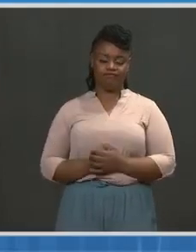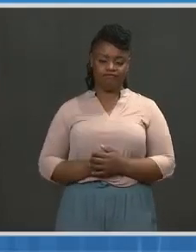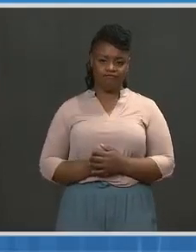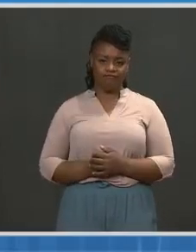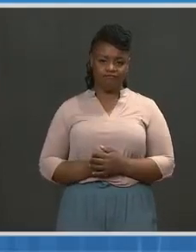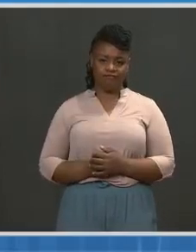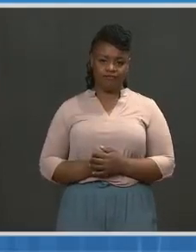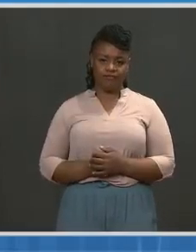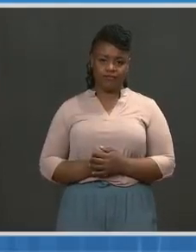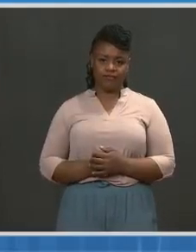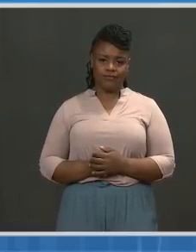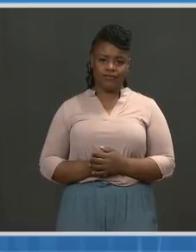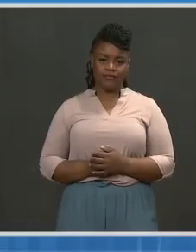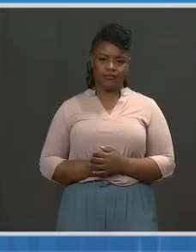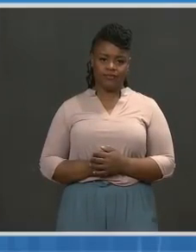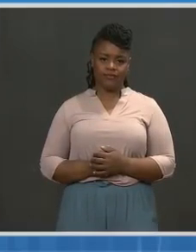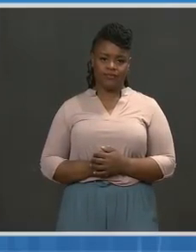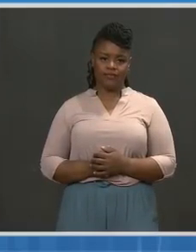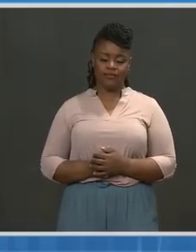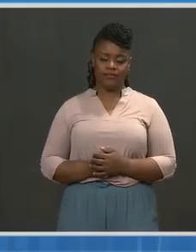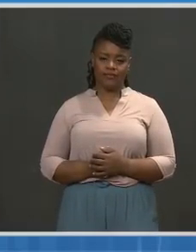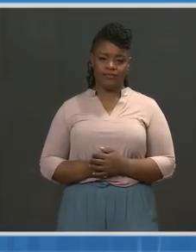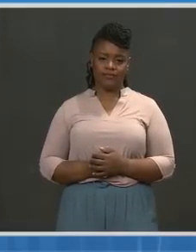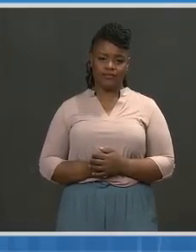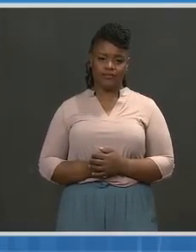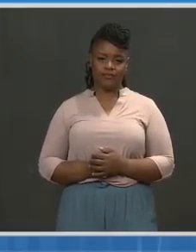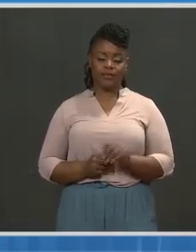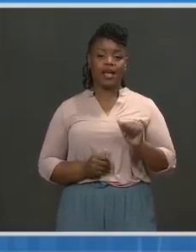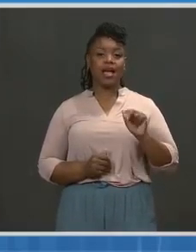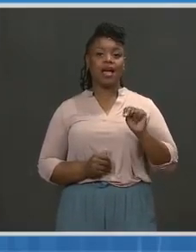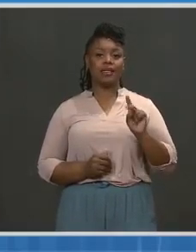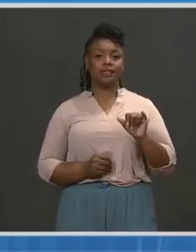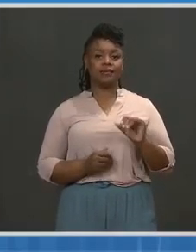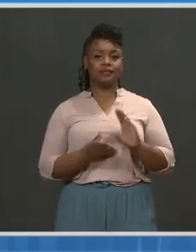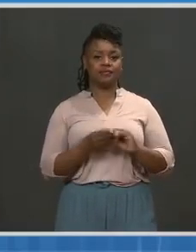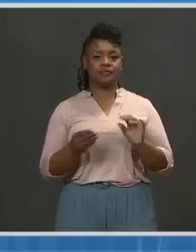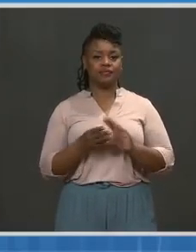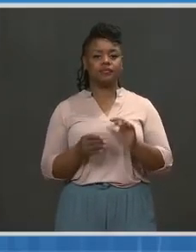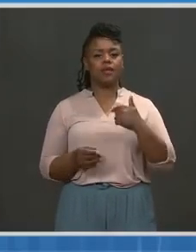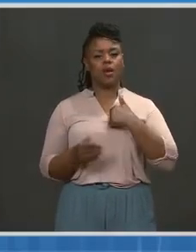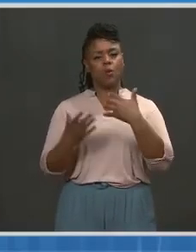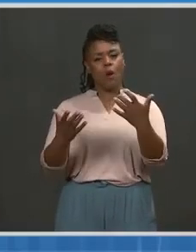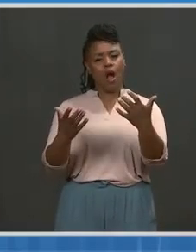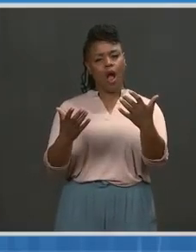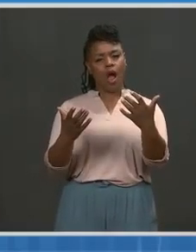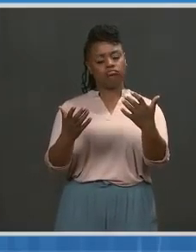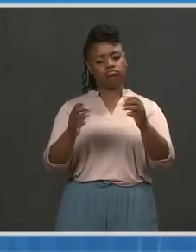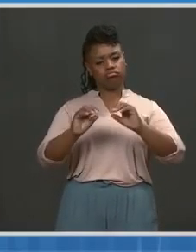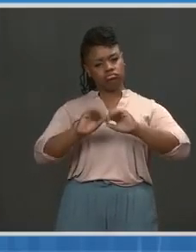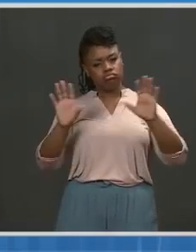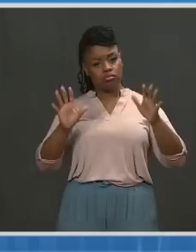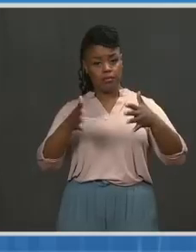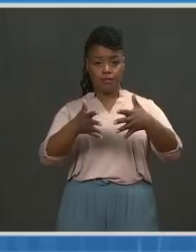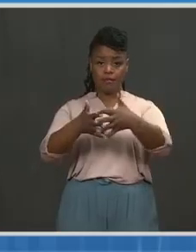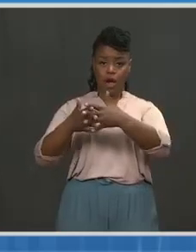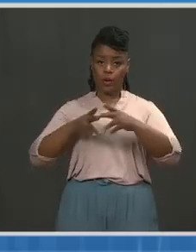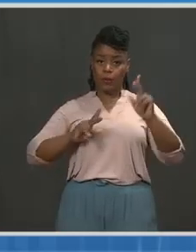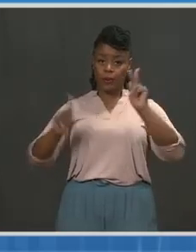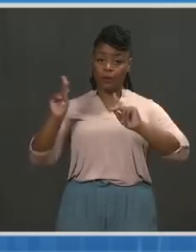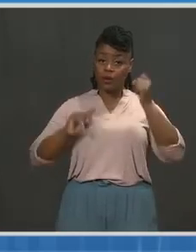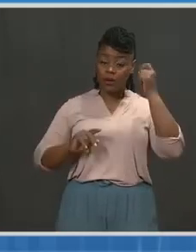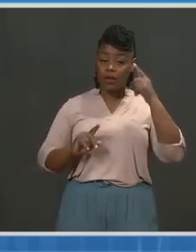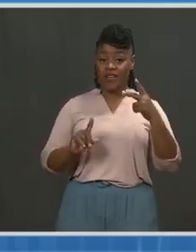Dr. Fauci, can reiterate one thing that you was very clear in your presentation in your slides, which I hope is coming clear to the American public,